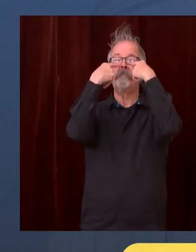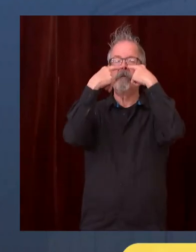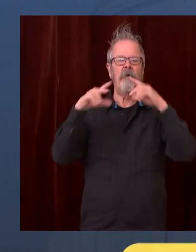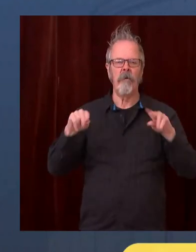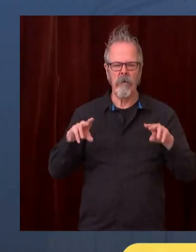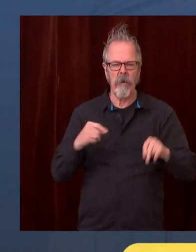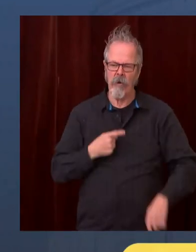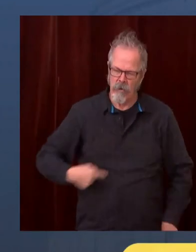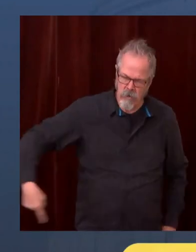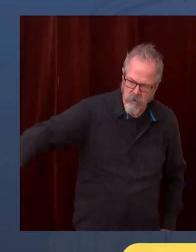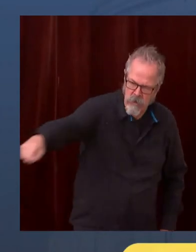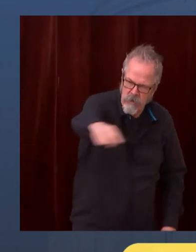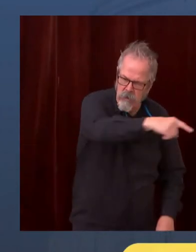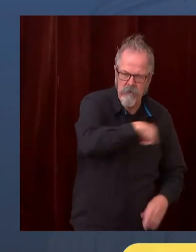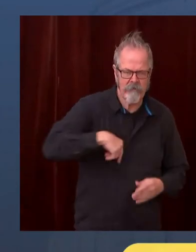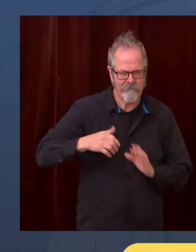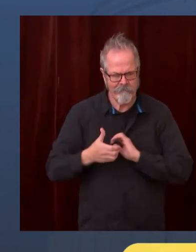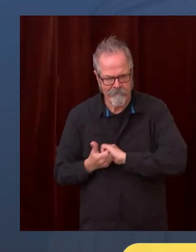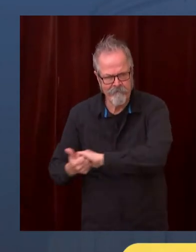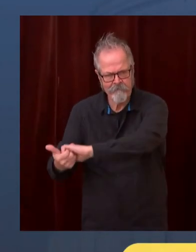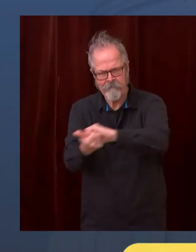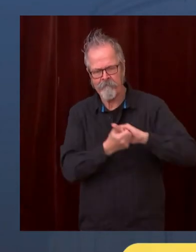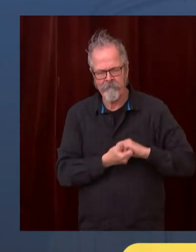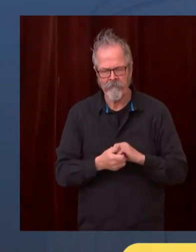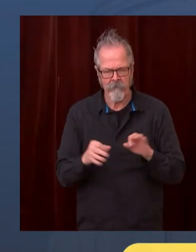Next question comes from Jim with the spokesman review.